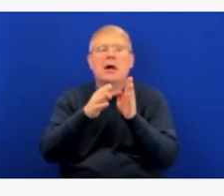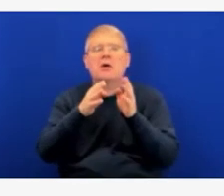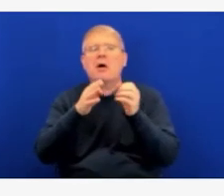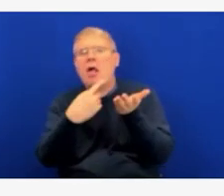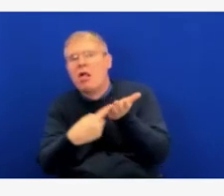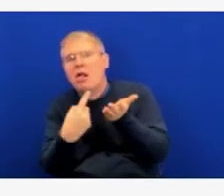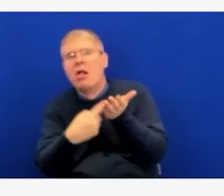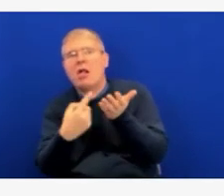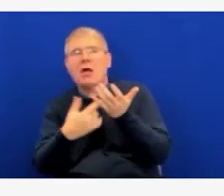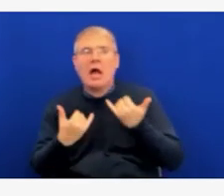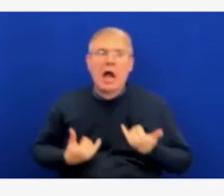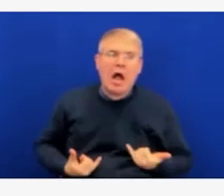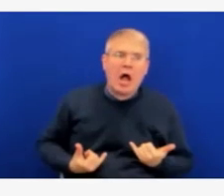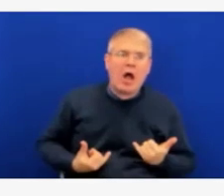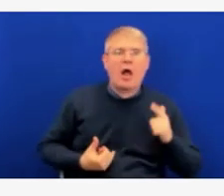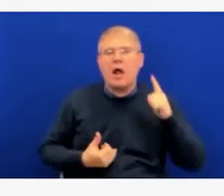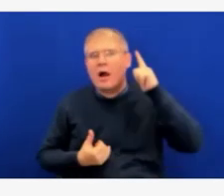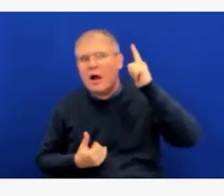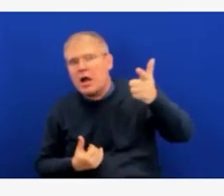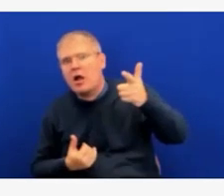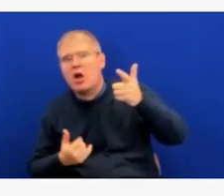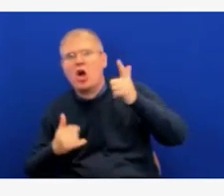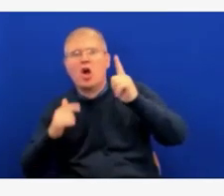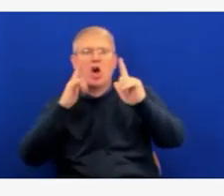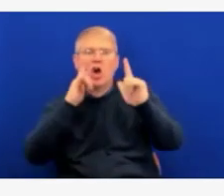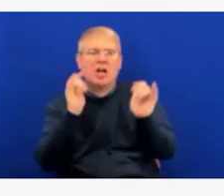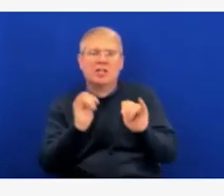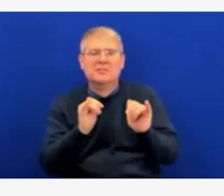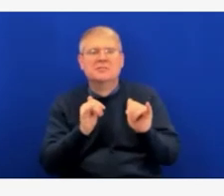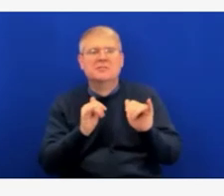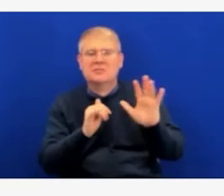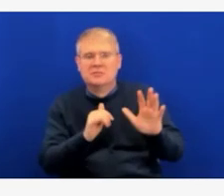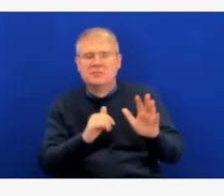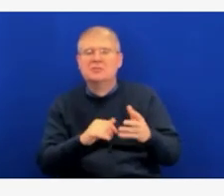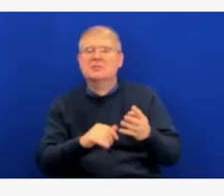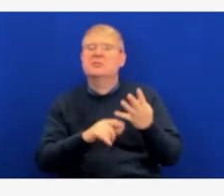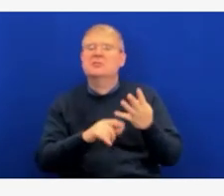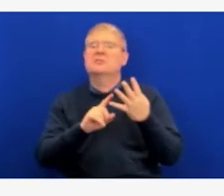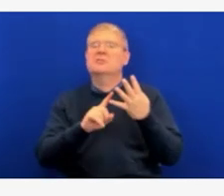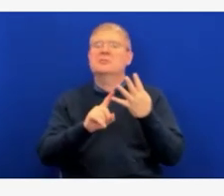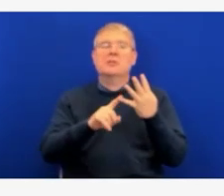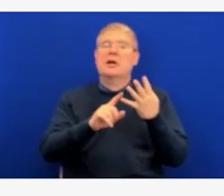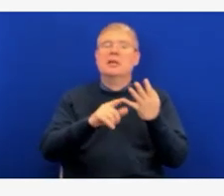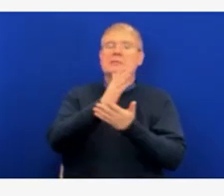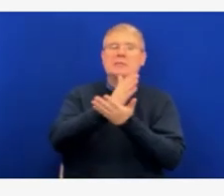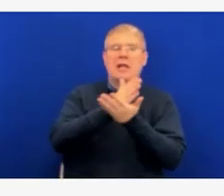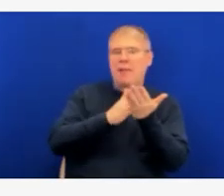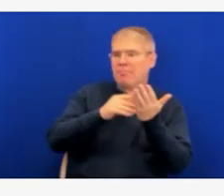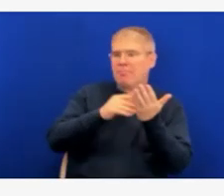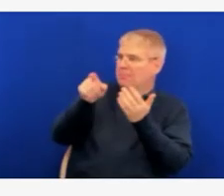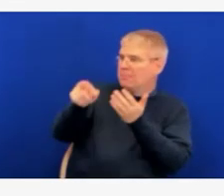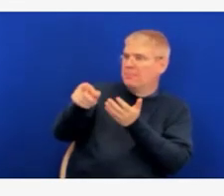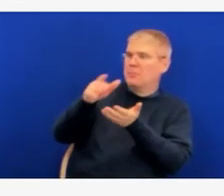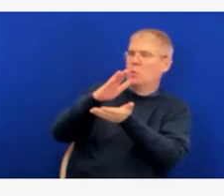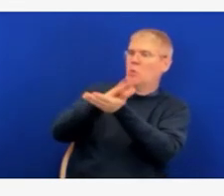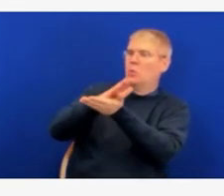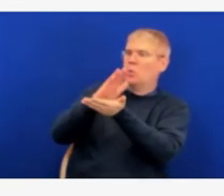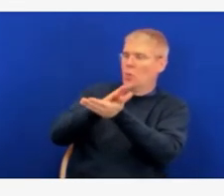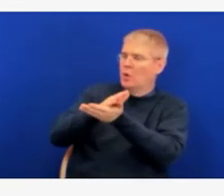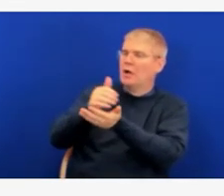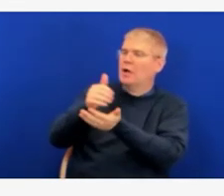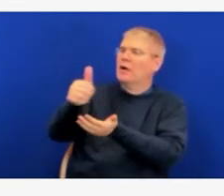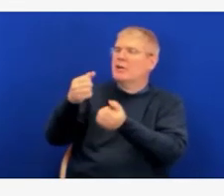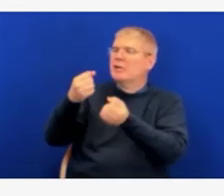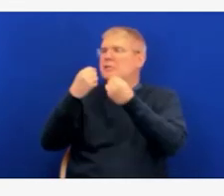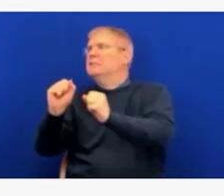also some schools that are looking for a contractor to come in and do full service. So, I guess the short answer is that it's different in every